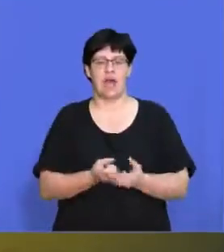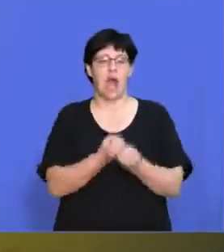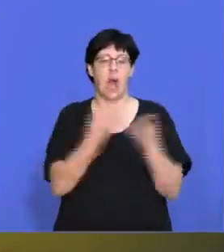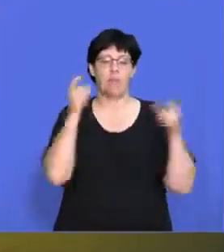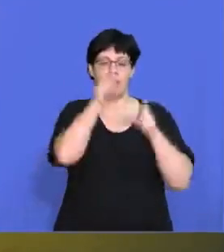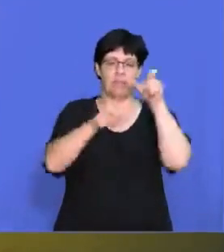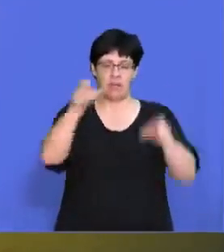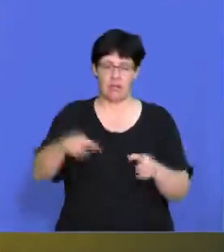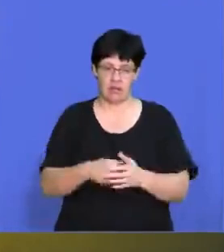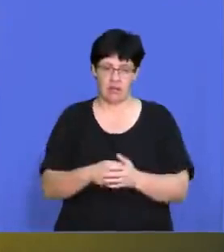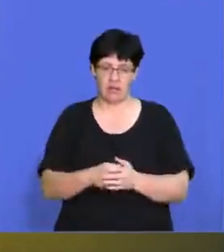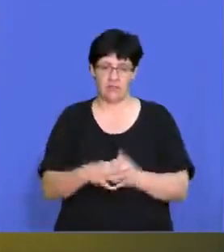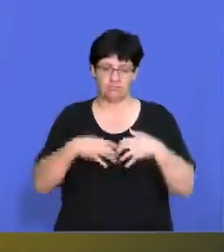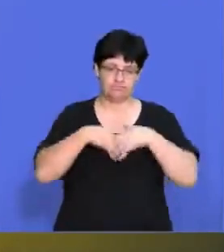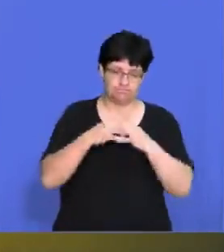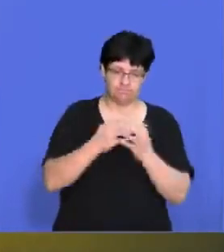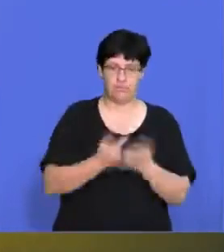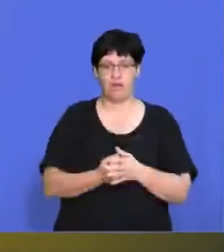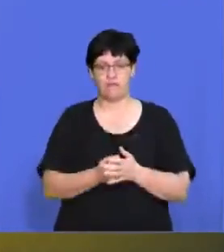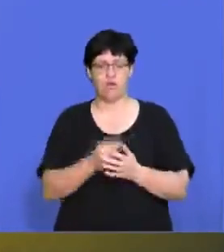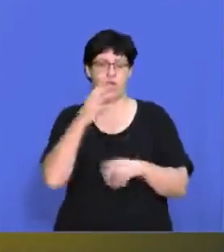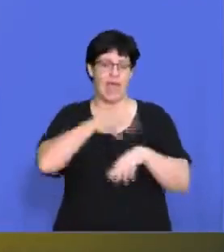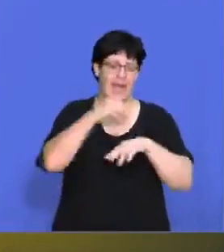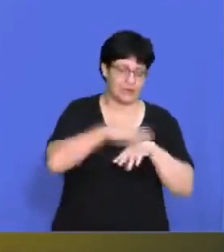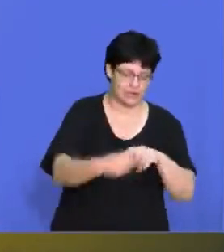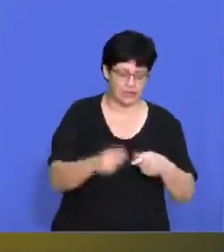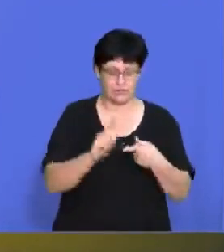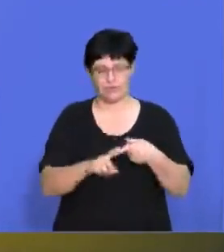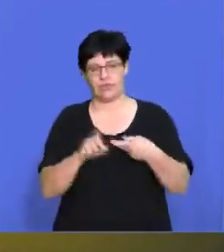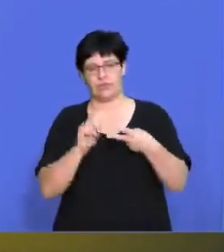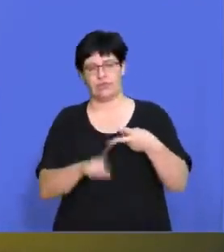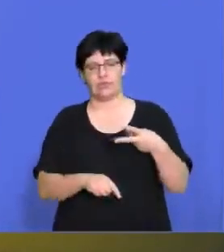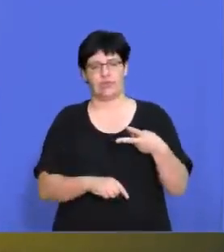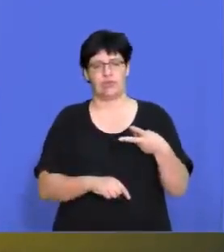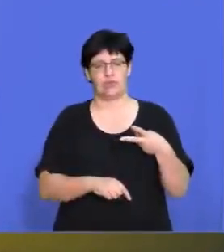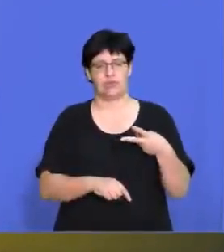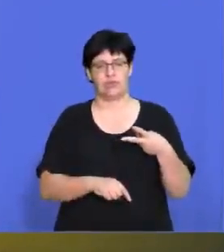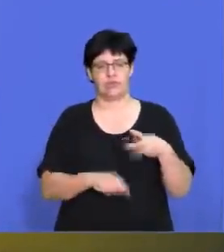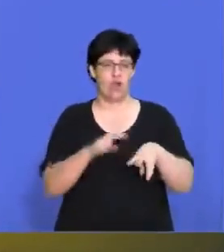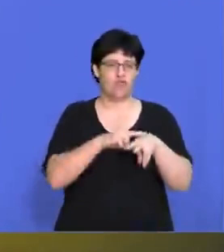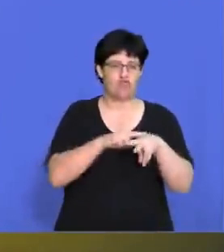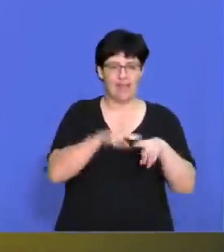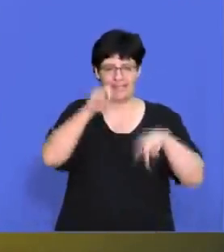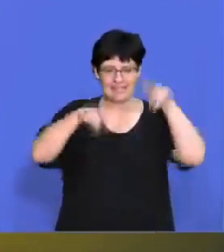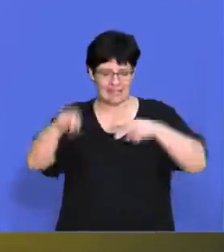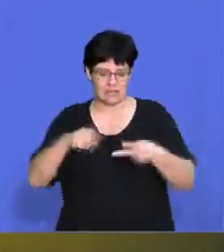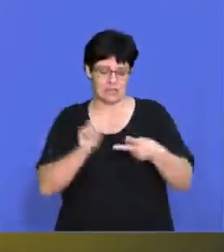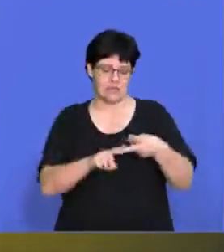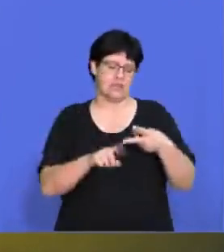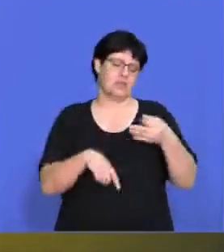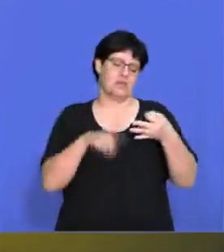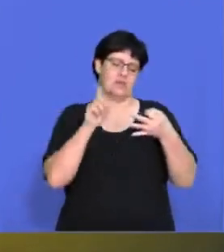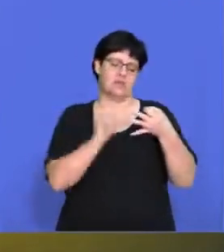is like, what is the population made up of in terms of age? What is the